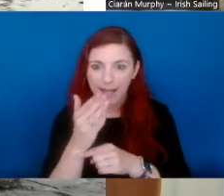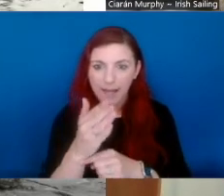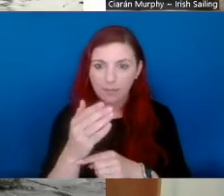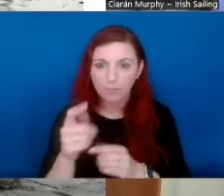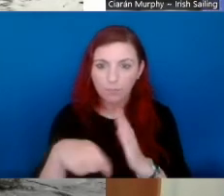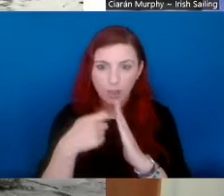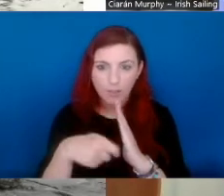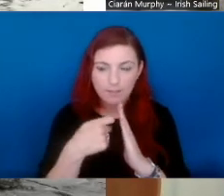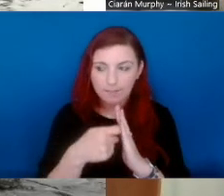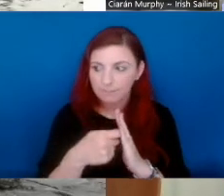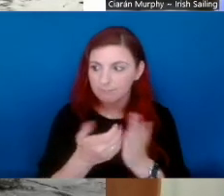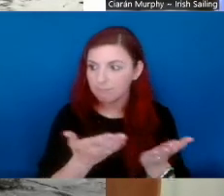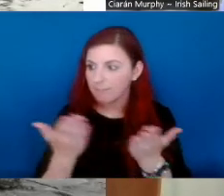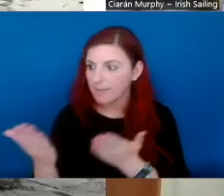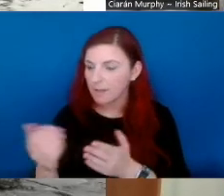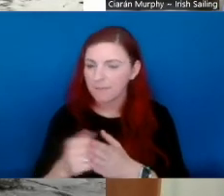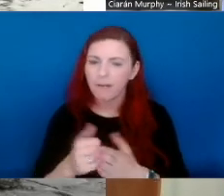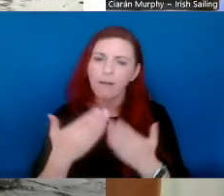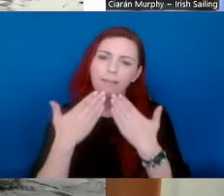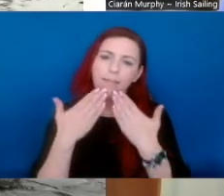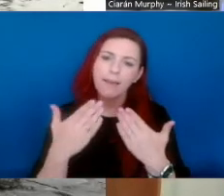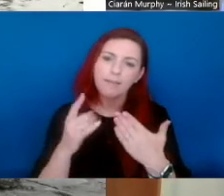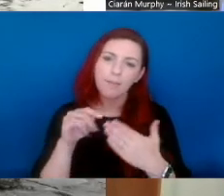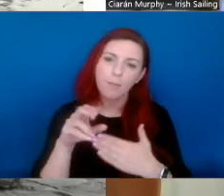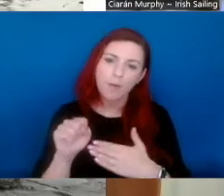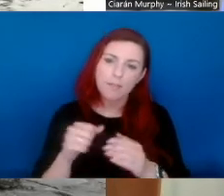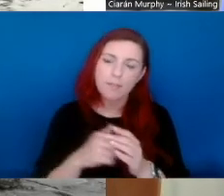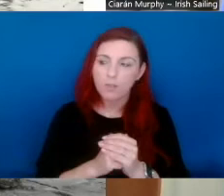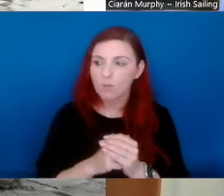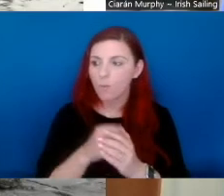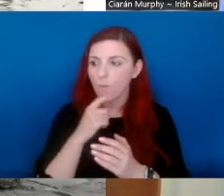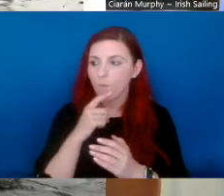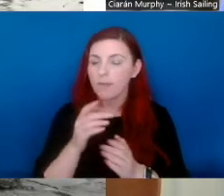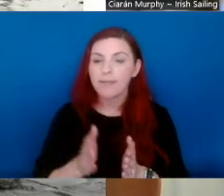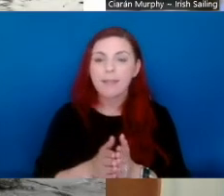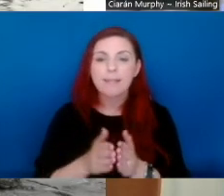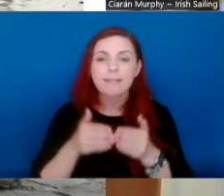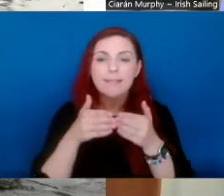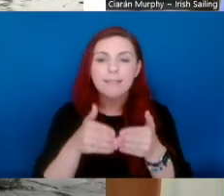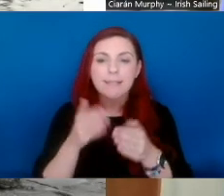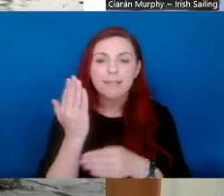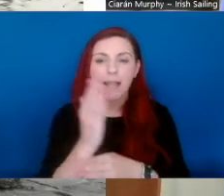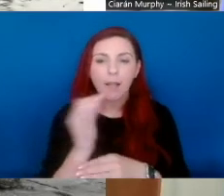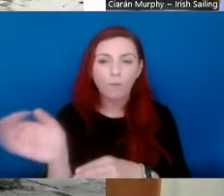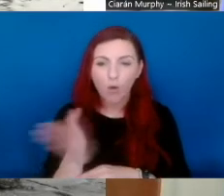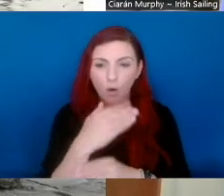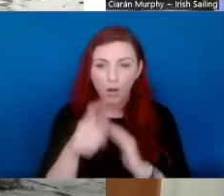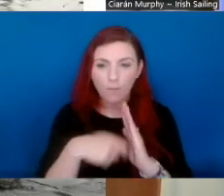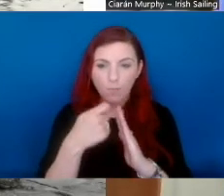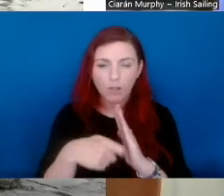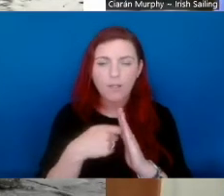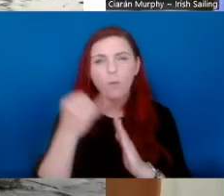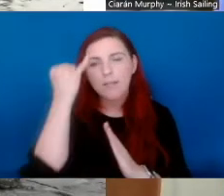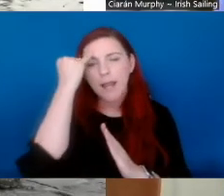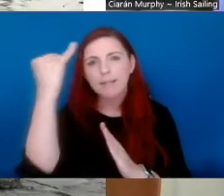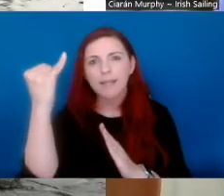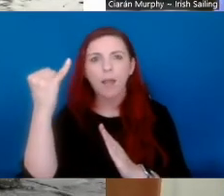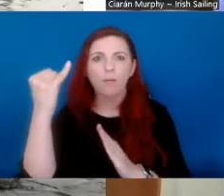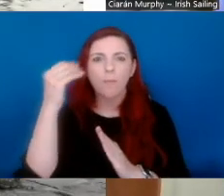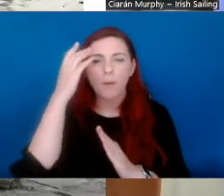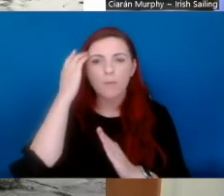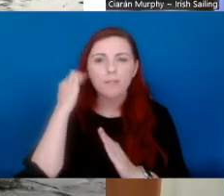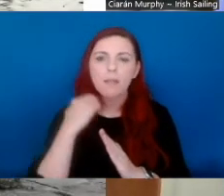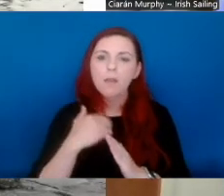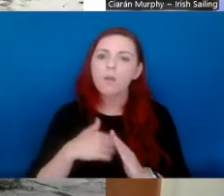Ciaran. Thanks very much, Tomas. So the sailing for all project was a concept that was created with a